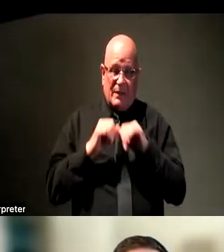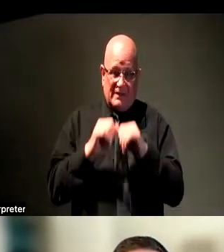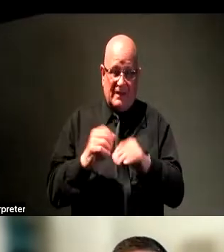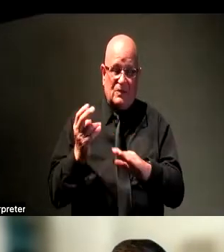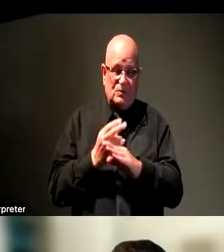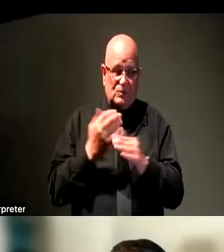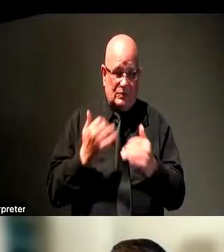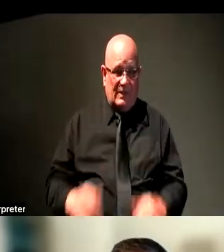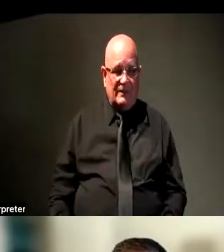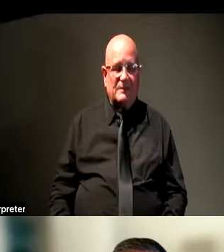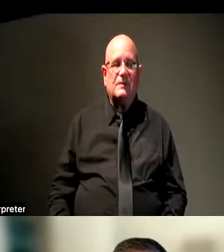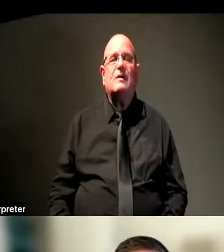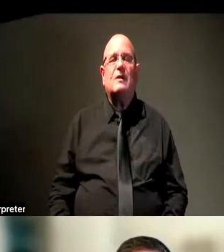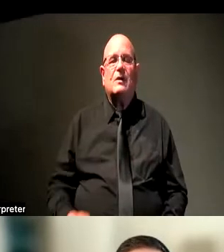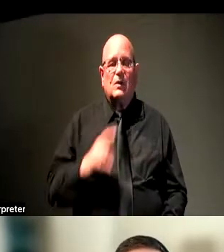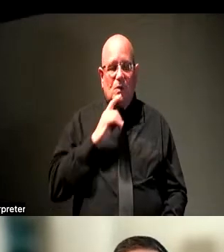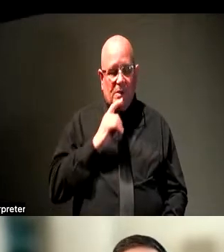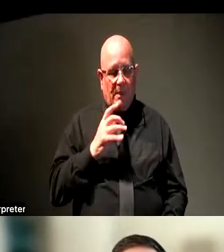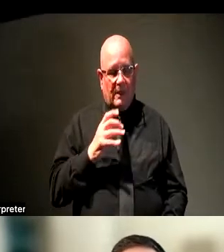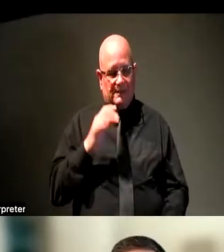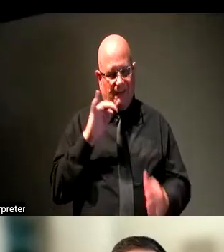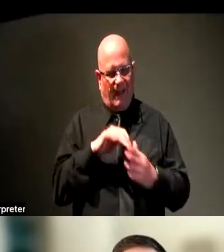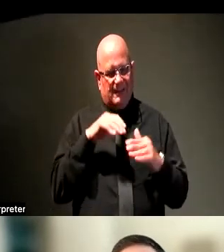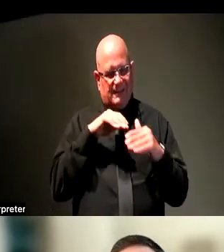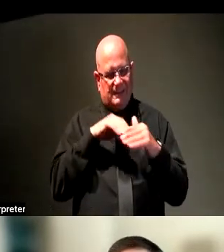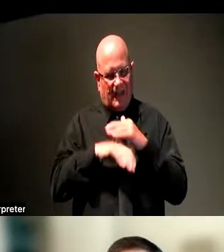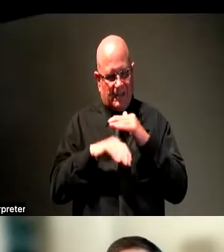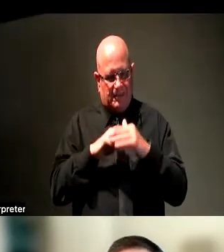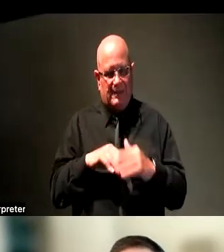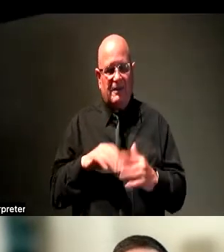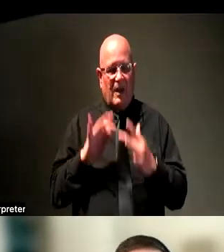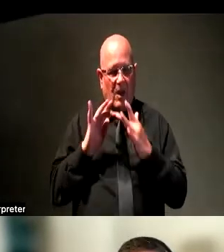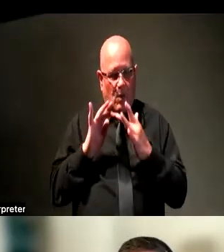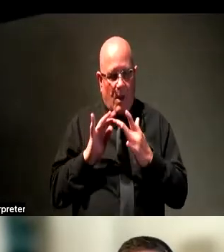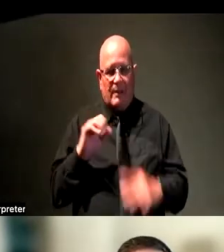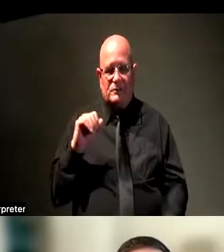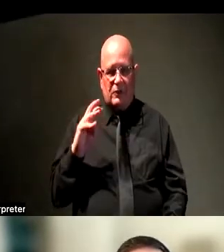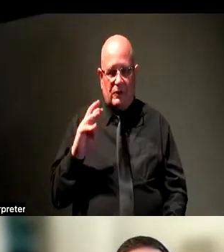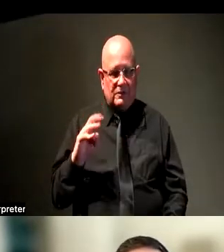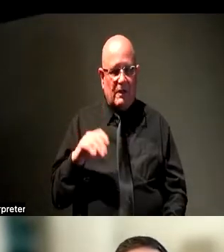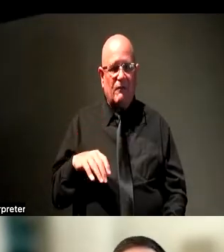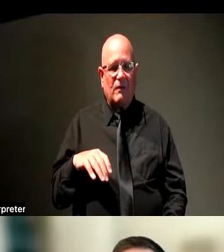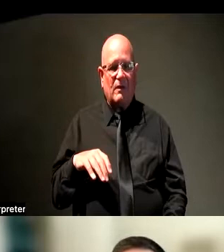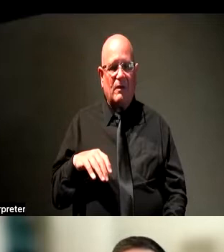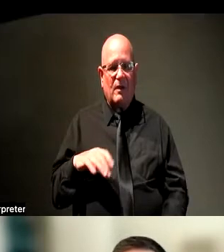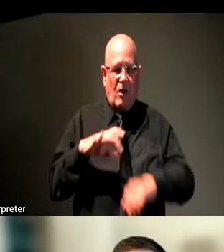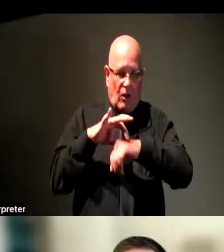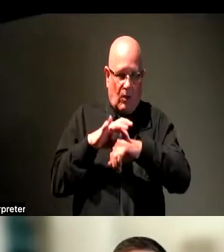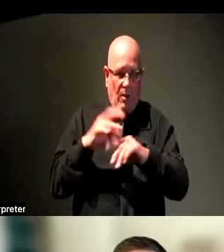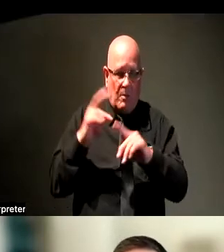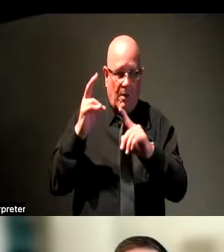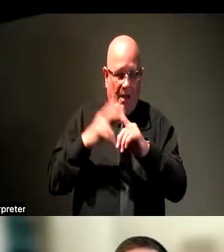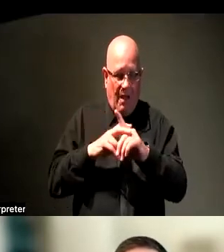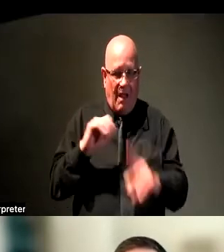And very much, I believe, that accessibility in our websites, in our software, in our mobile apps, I think that accessibility is